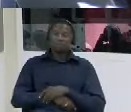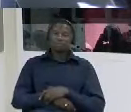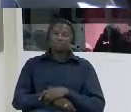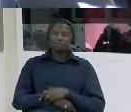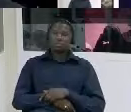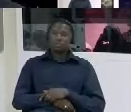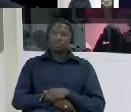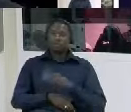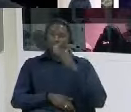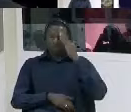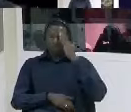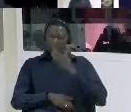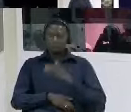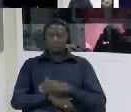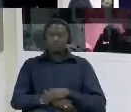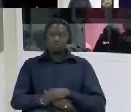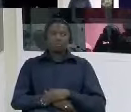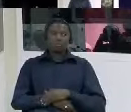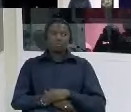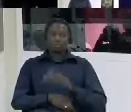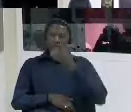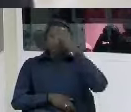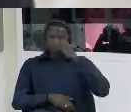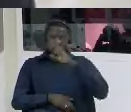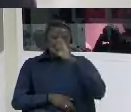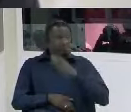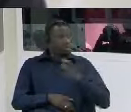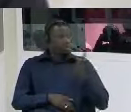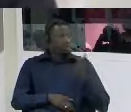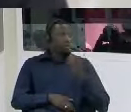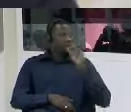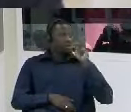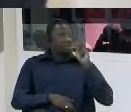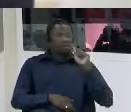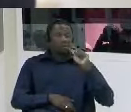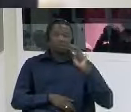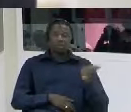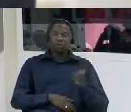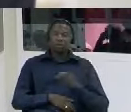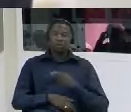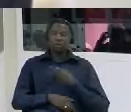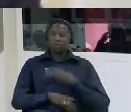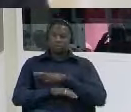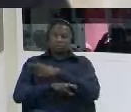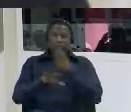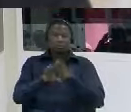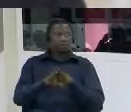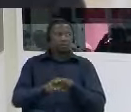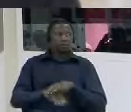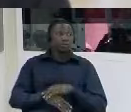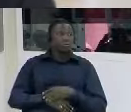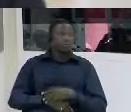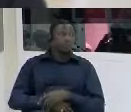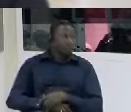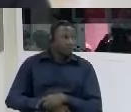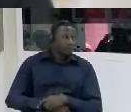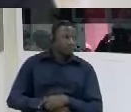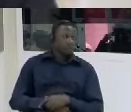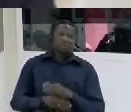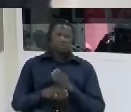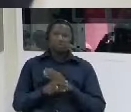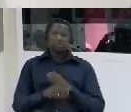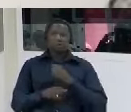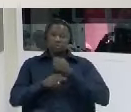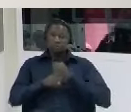thank you thank much and my commission uh commissioner car you have the floor followed by bishop from a